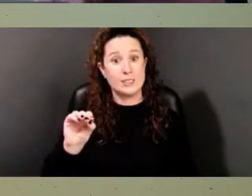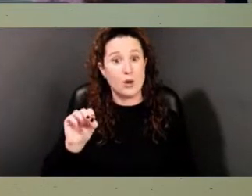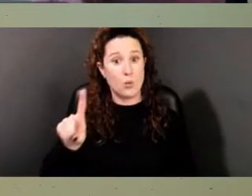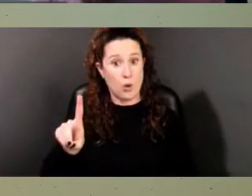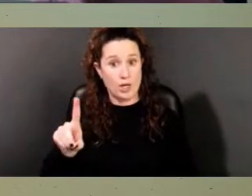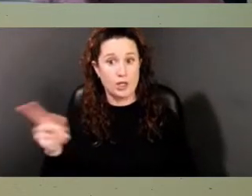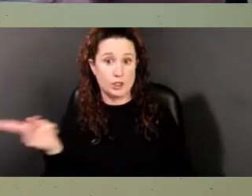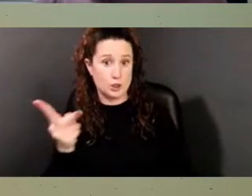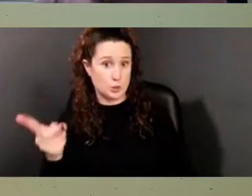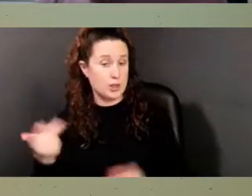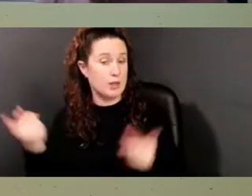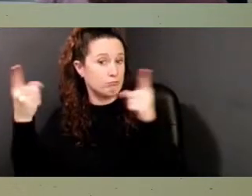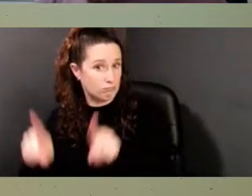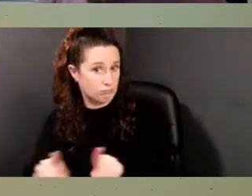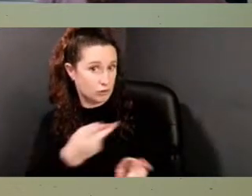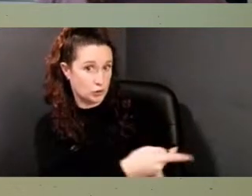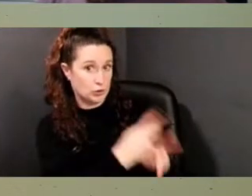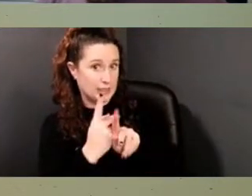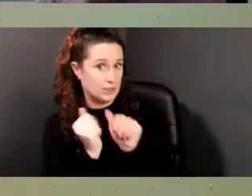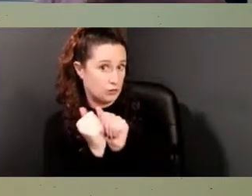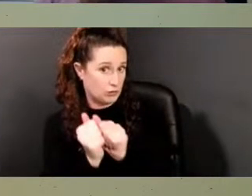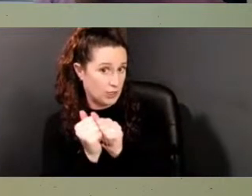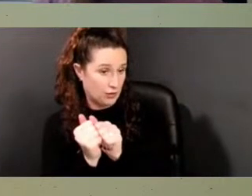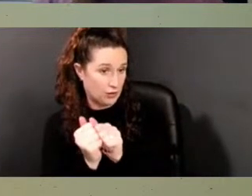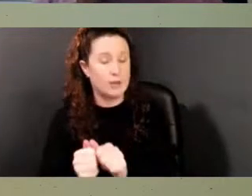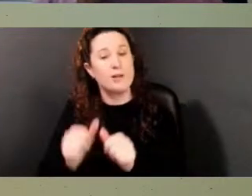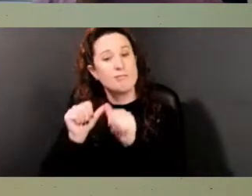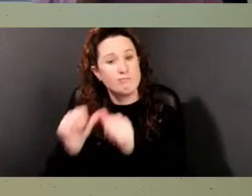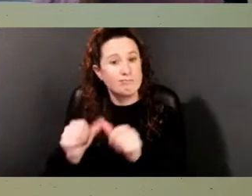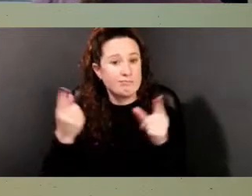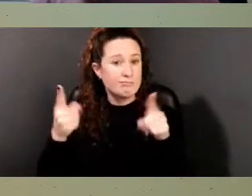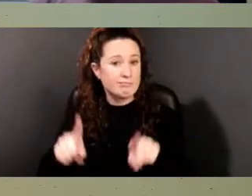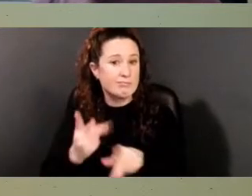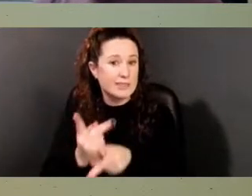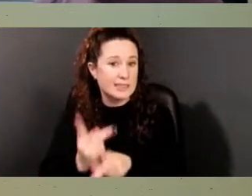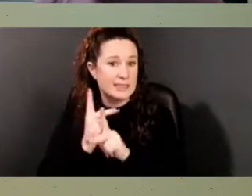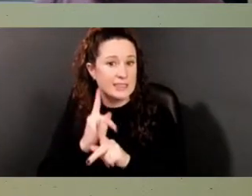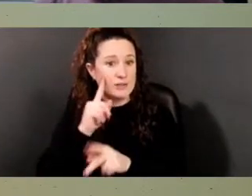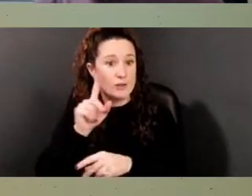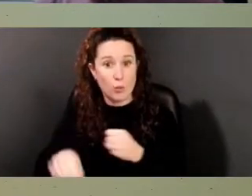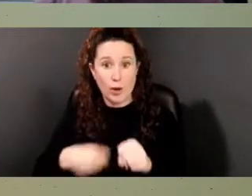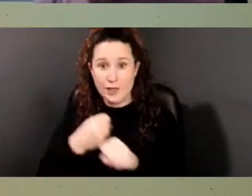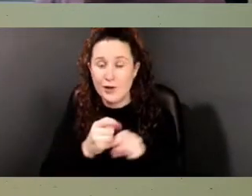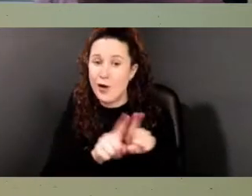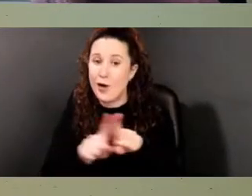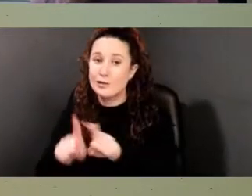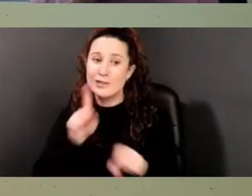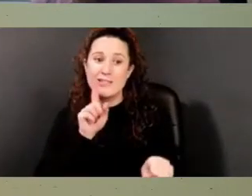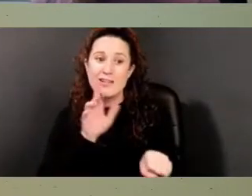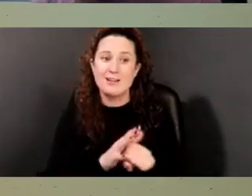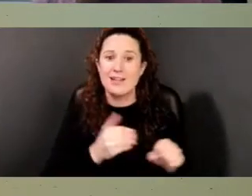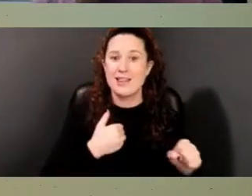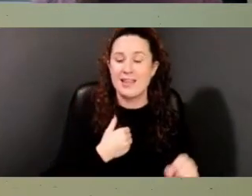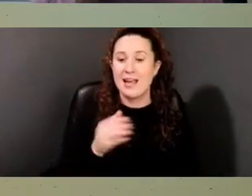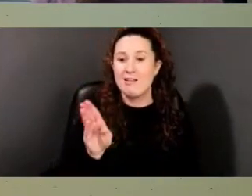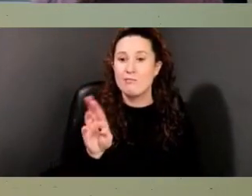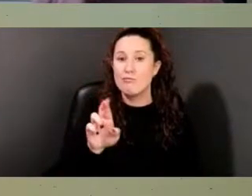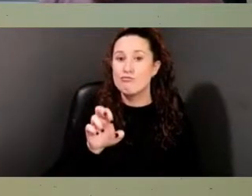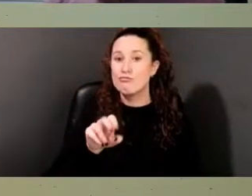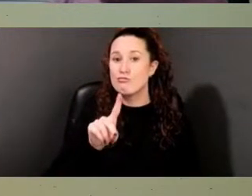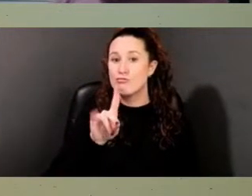Dickinson. The agreement lasted a year and also required that brandy and cider be made from the orchard and delivered to John Dickinson.